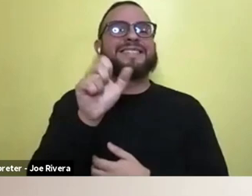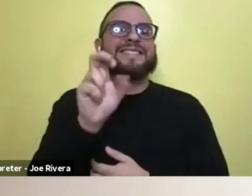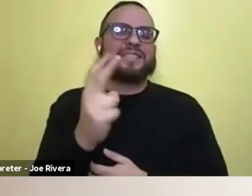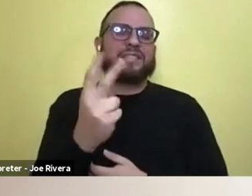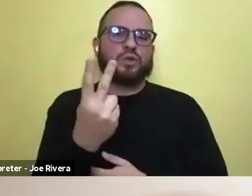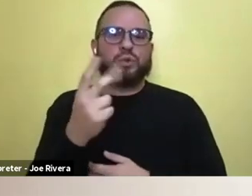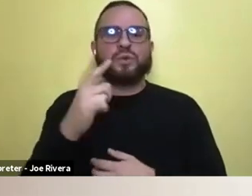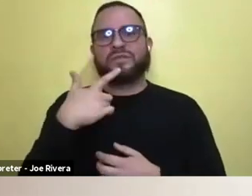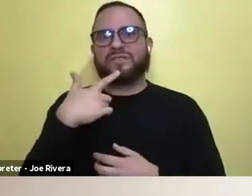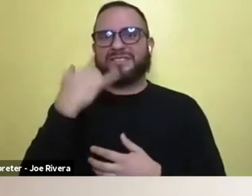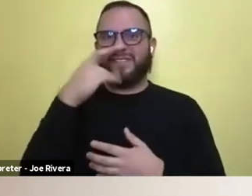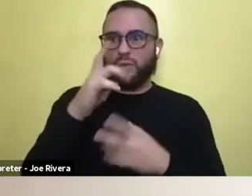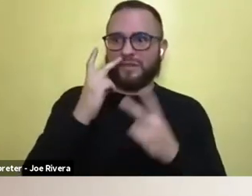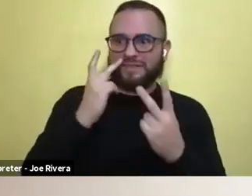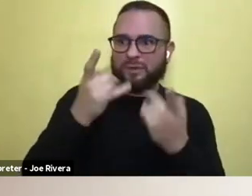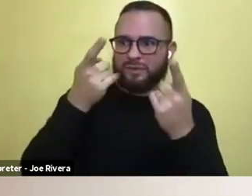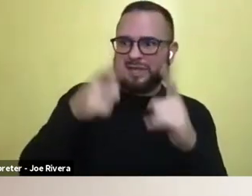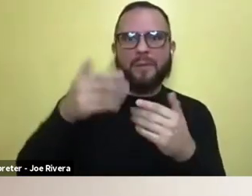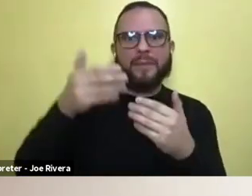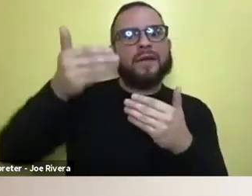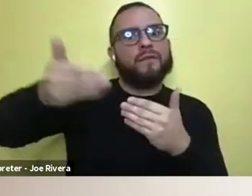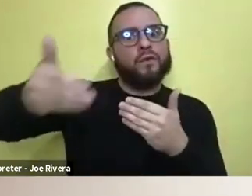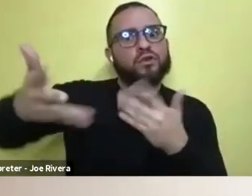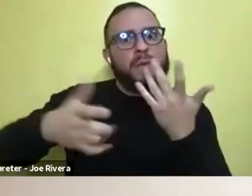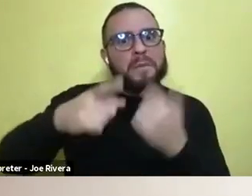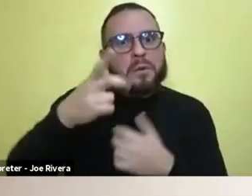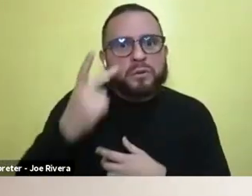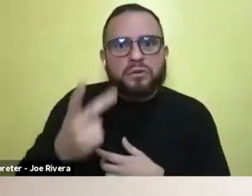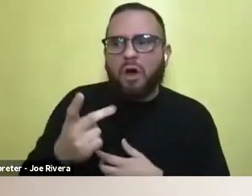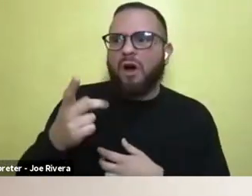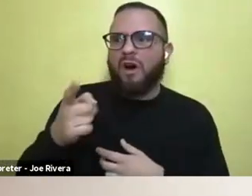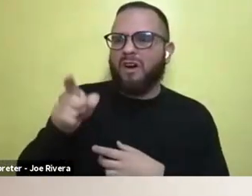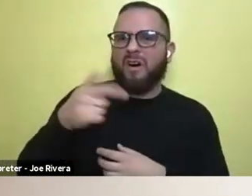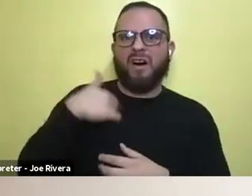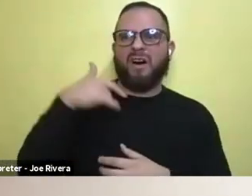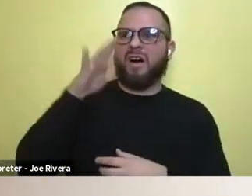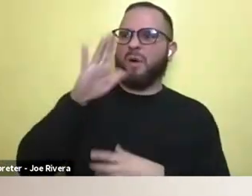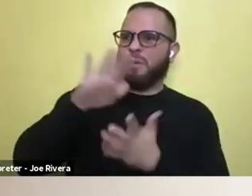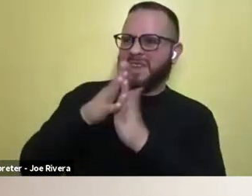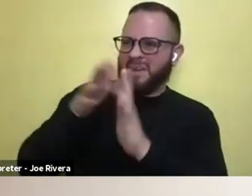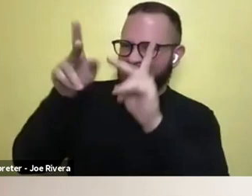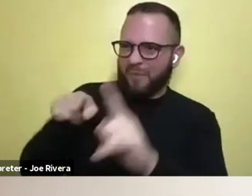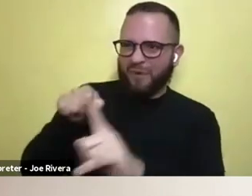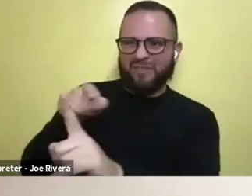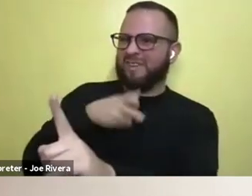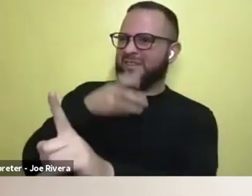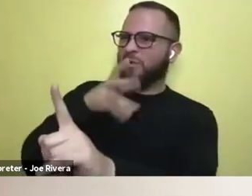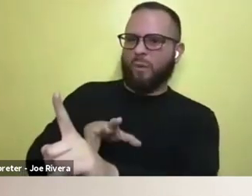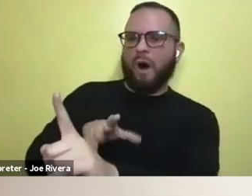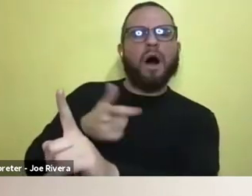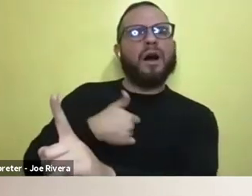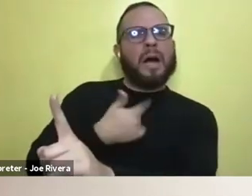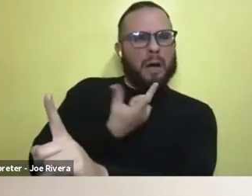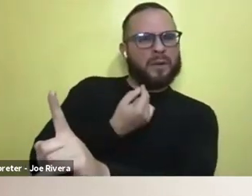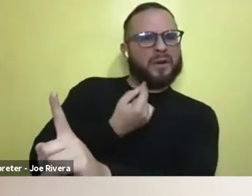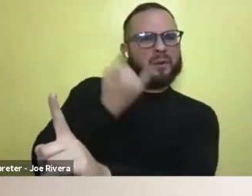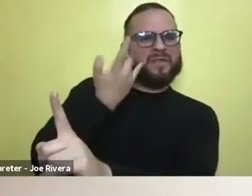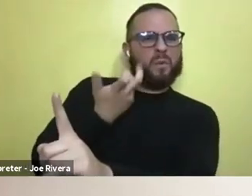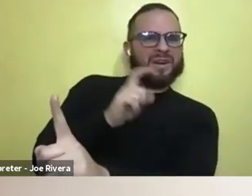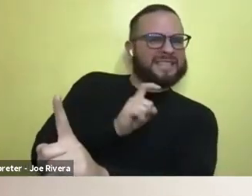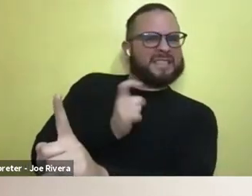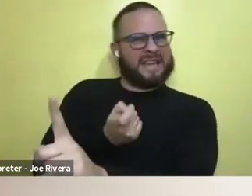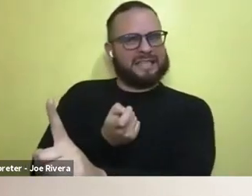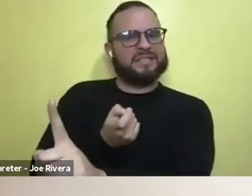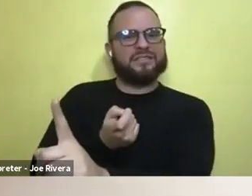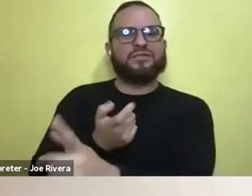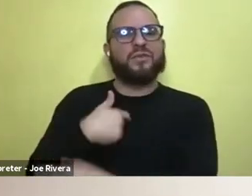in the future, if you could see that maybe you were going to become a person that you didn't want to become, what would you do to change that? And that's kind of meant to be a little bit of an